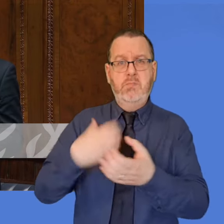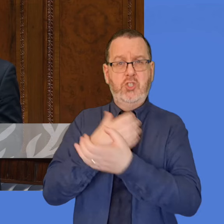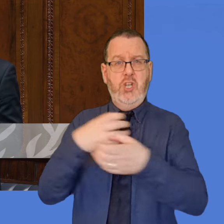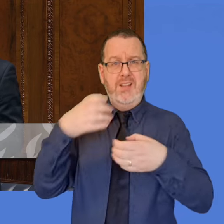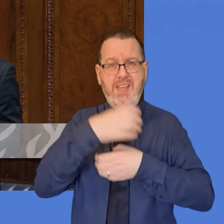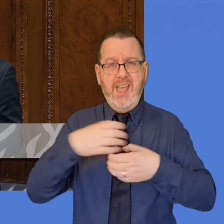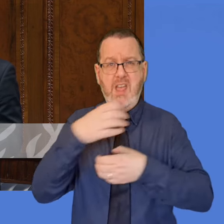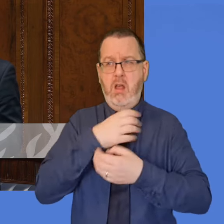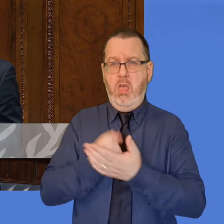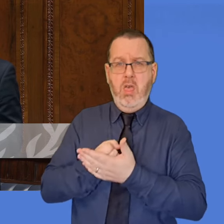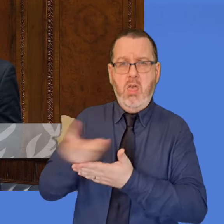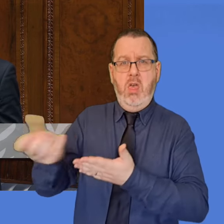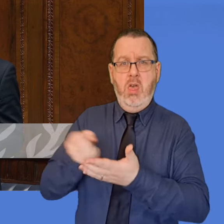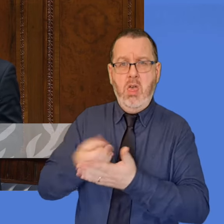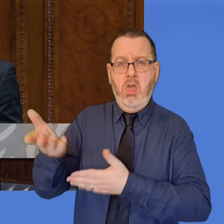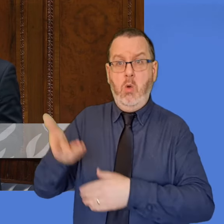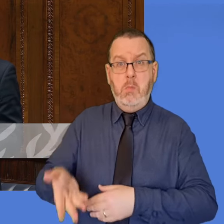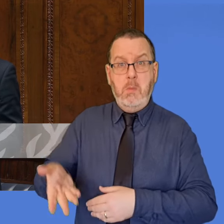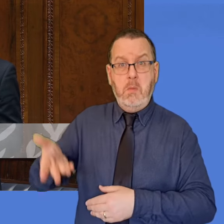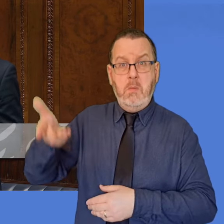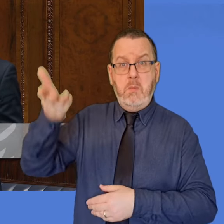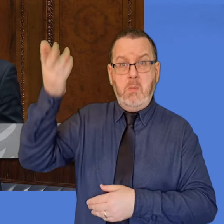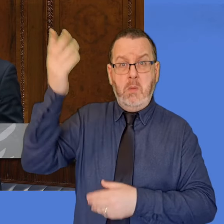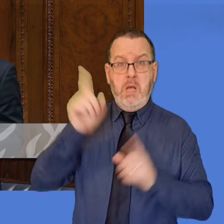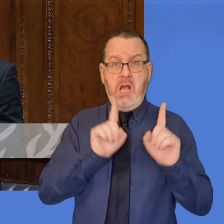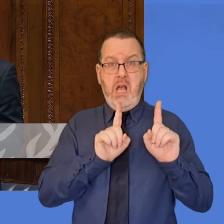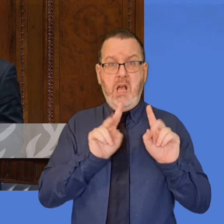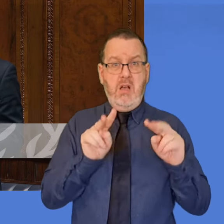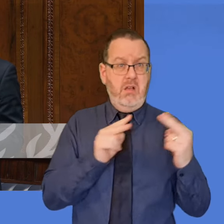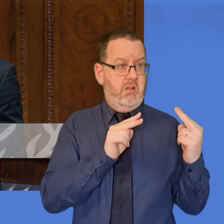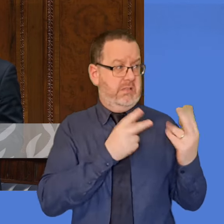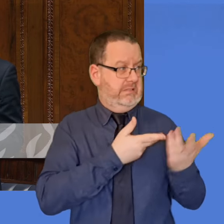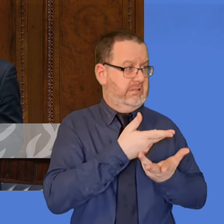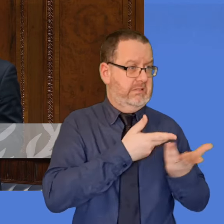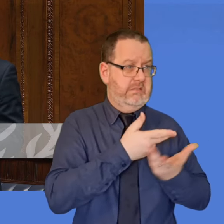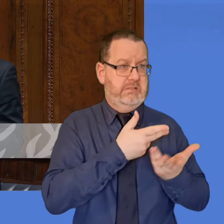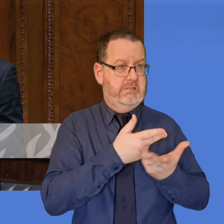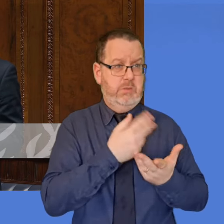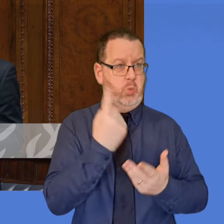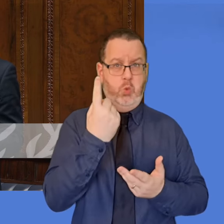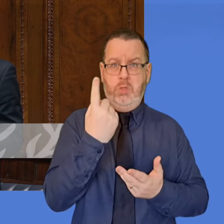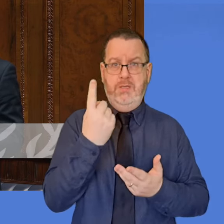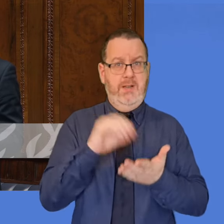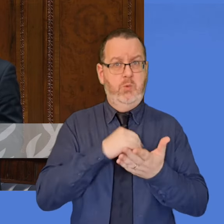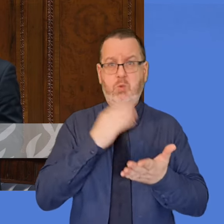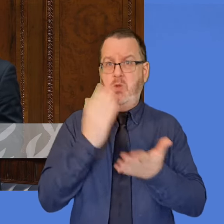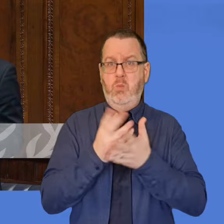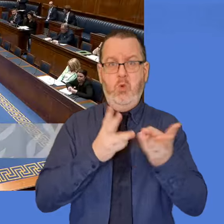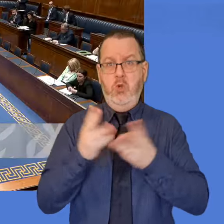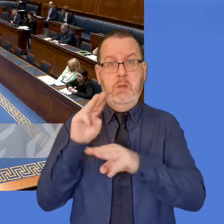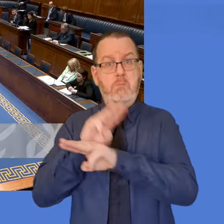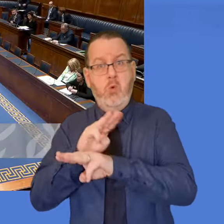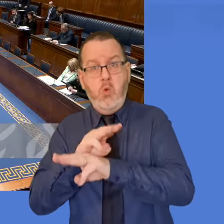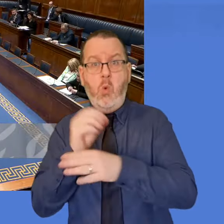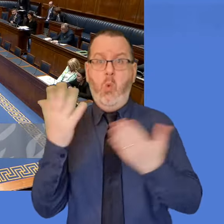costs and hiking childcare costs that they're making a decision that either the mother or father are having to stop work. What advice would you give them?